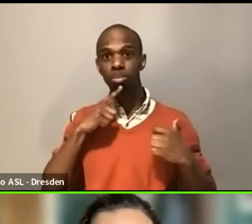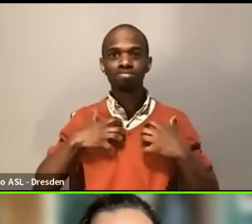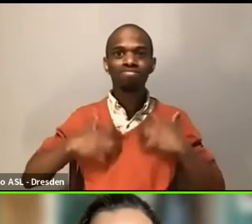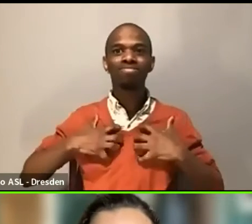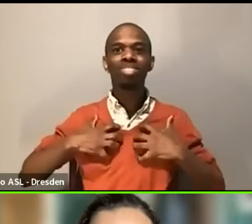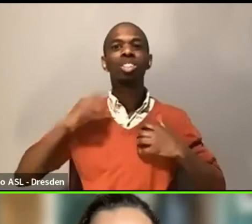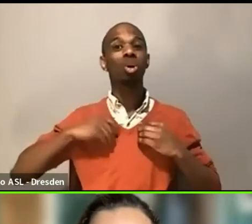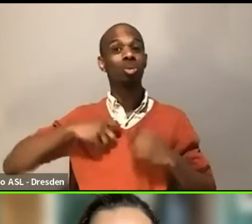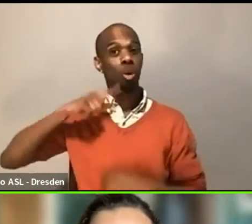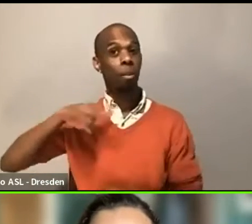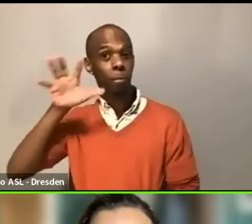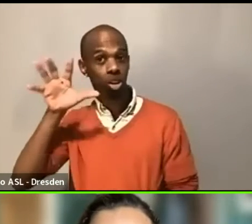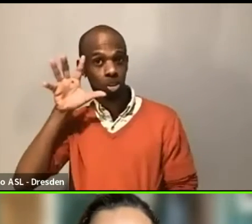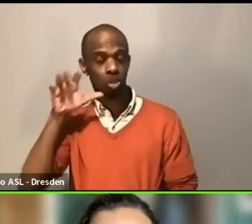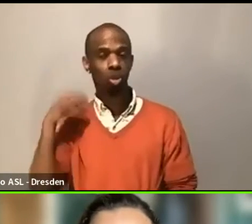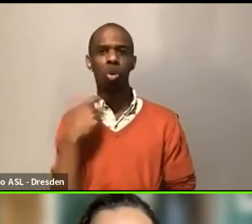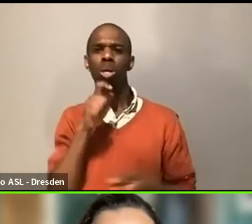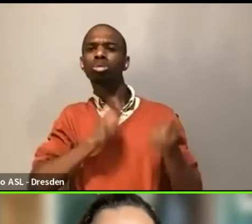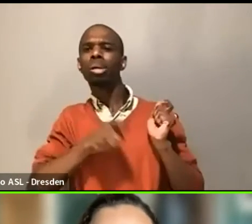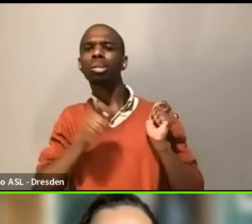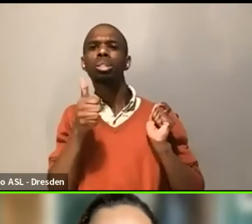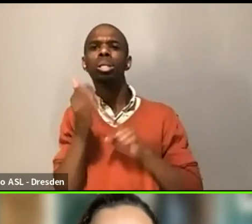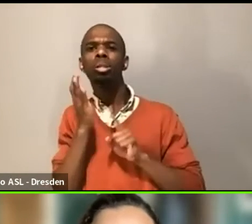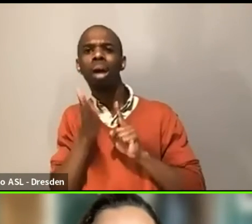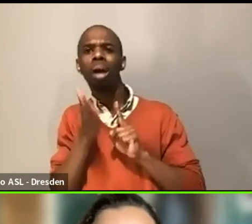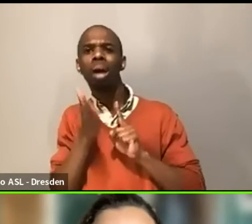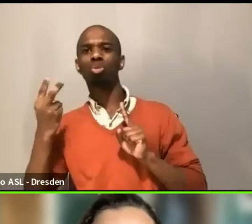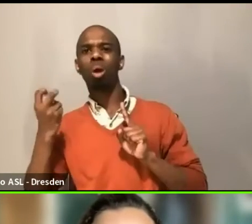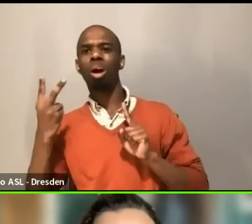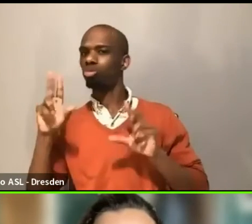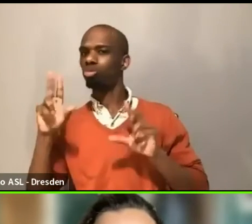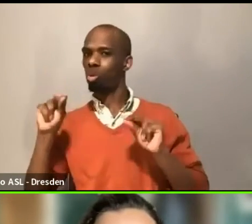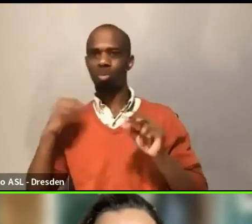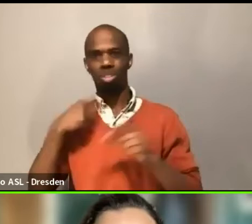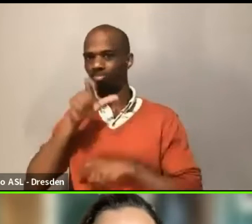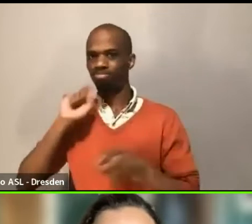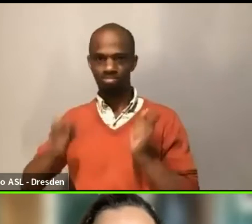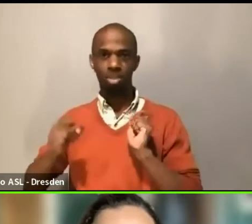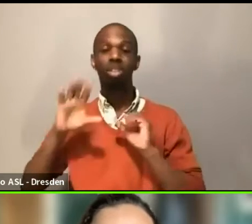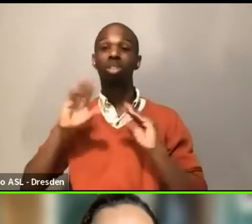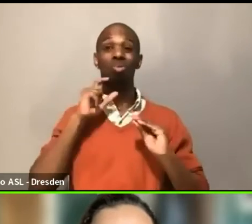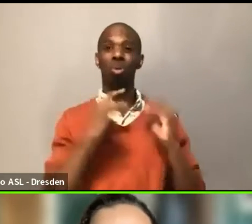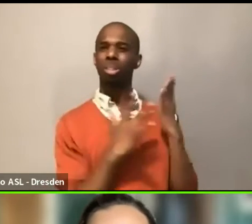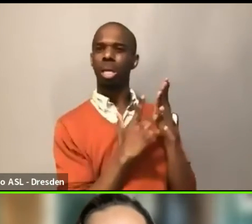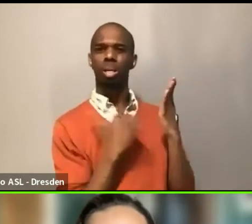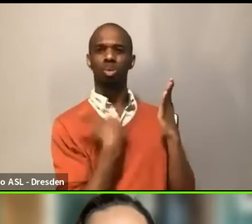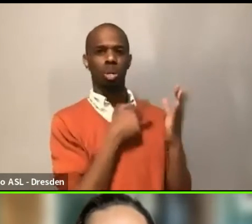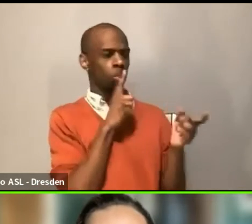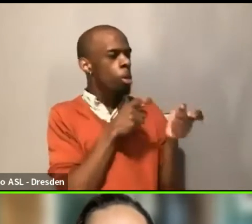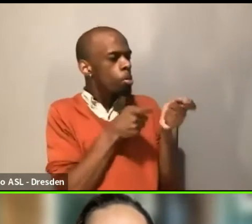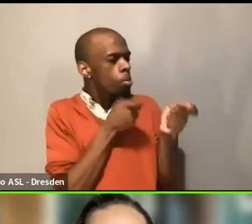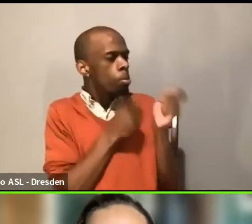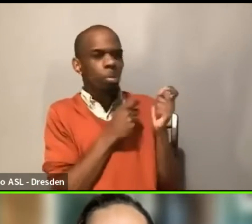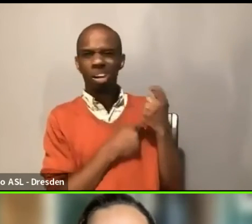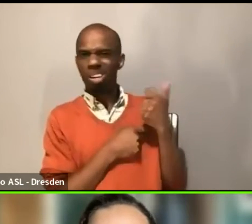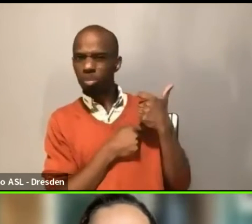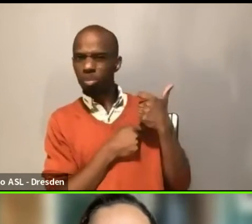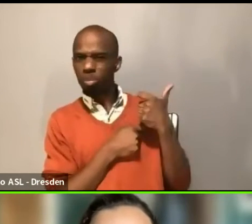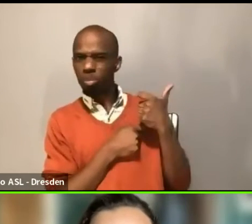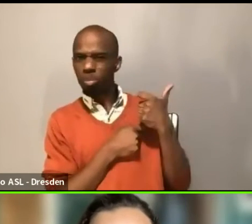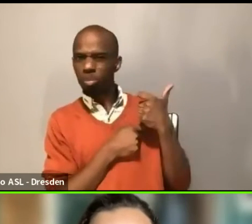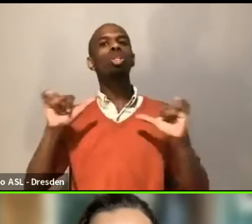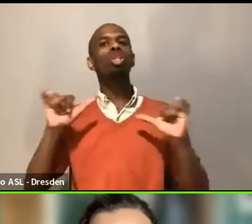10 out of 12s. We rethought tech a little bit, but we still had our 10 out of 12s because for that team, that wasn't